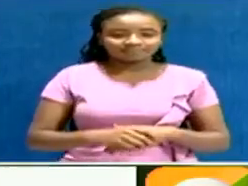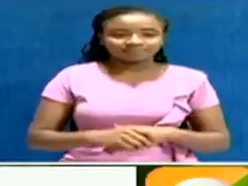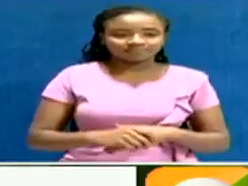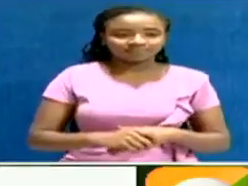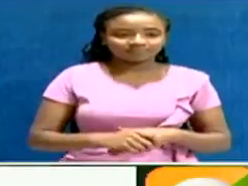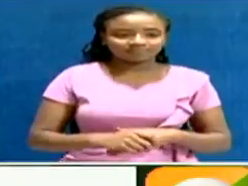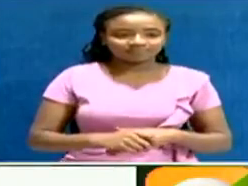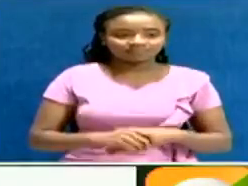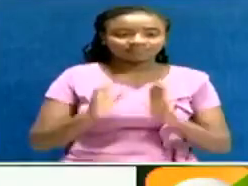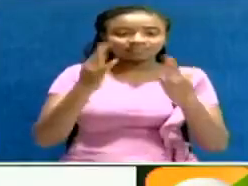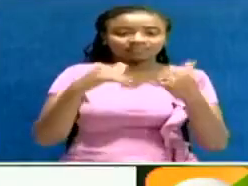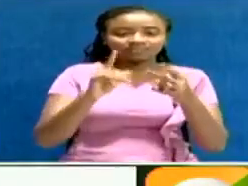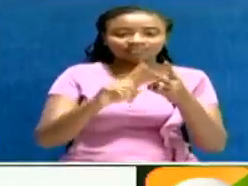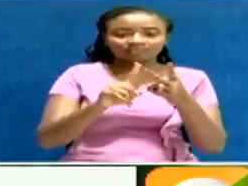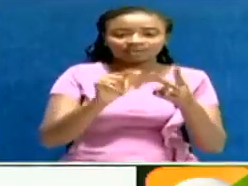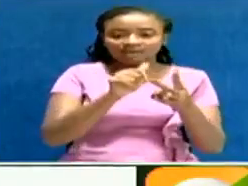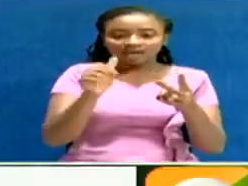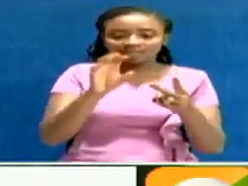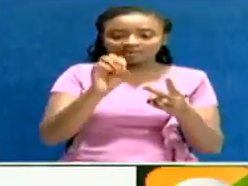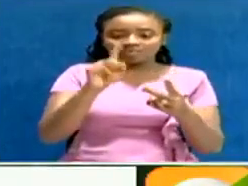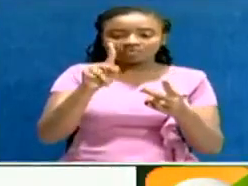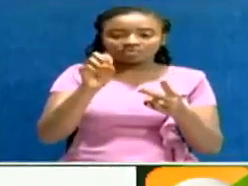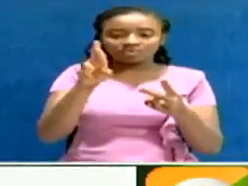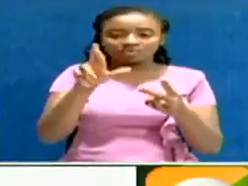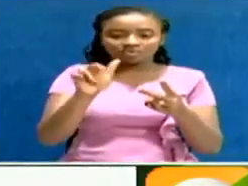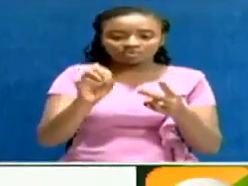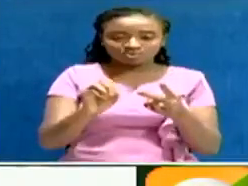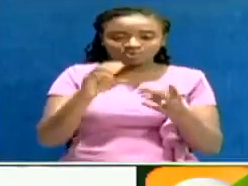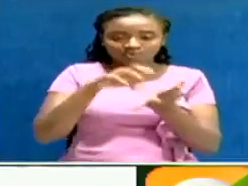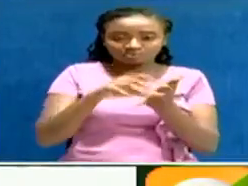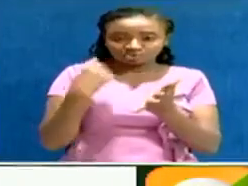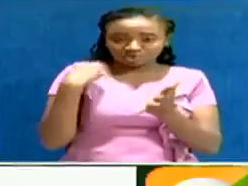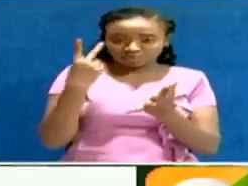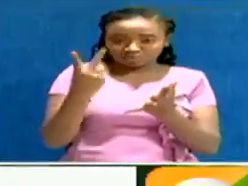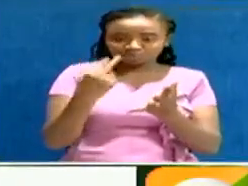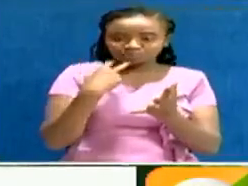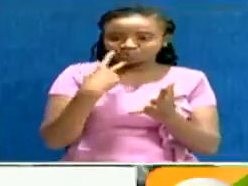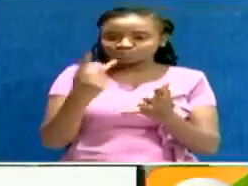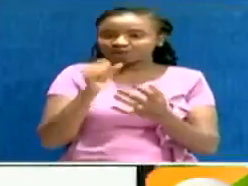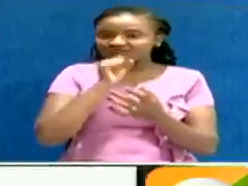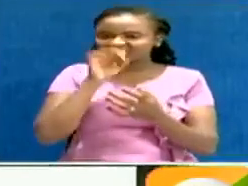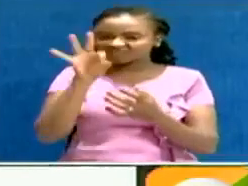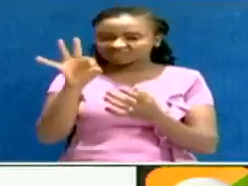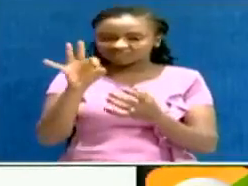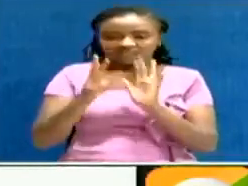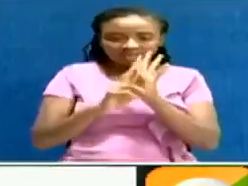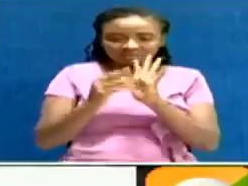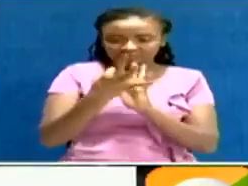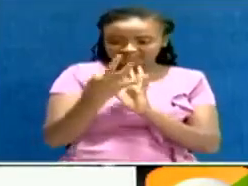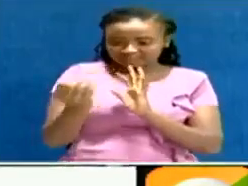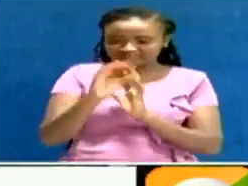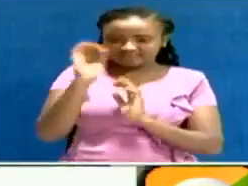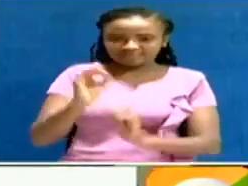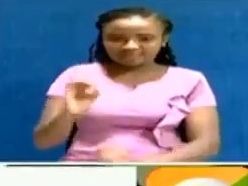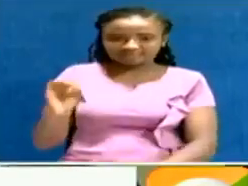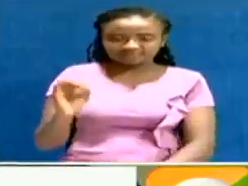looking at Oporo Zebede Ojon, taking a second position so far, with 253 votes, representing 30% of the